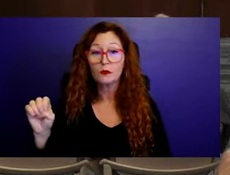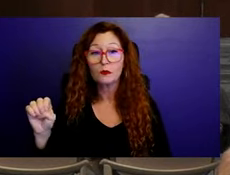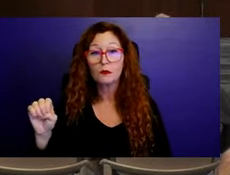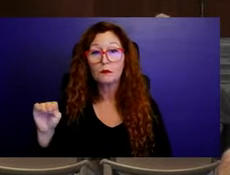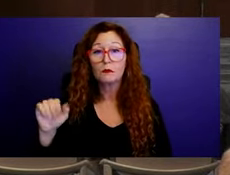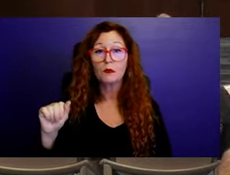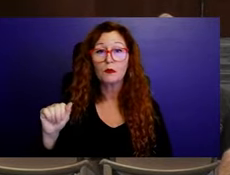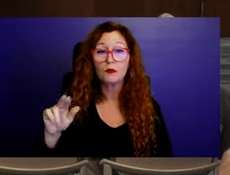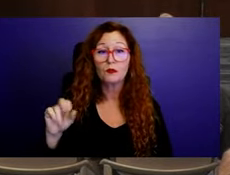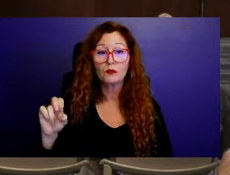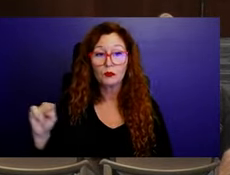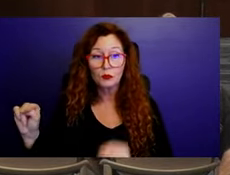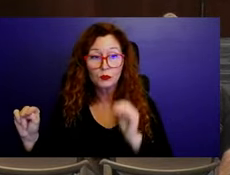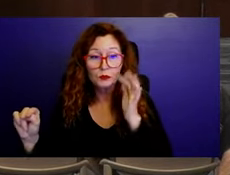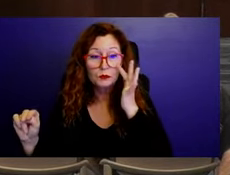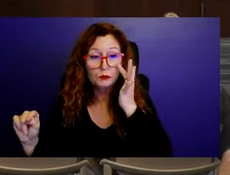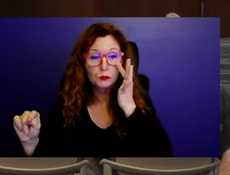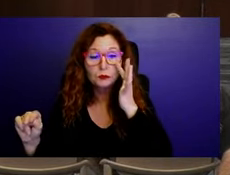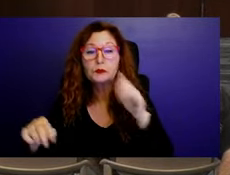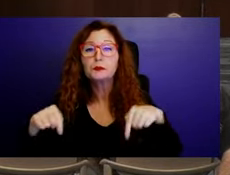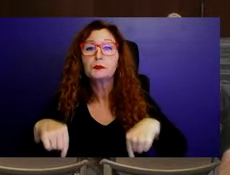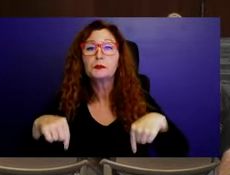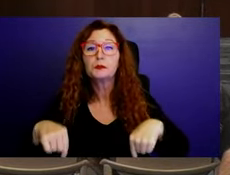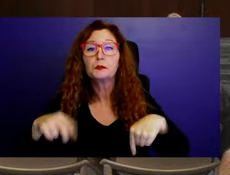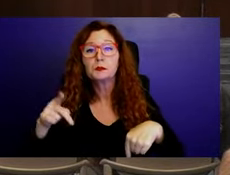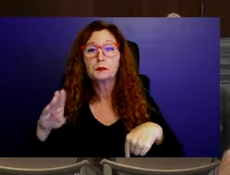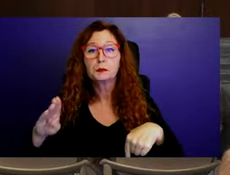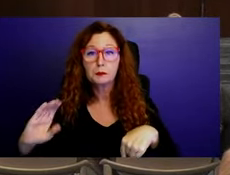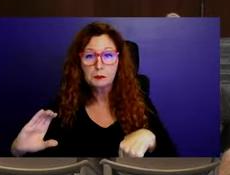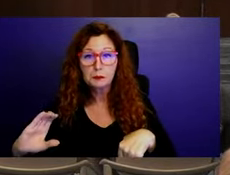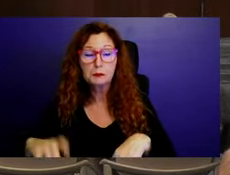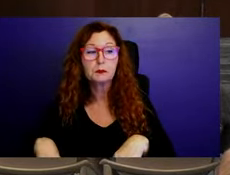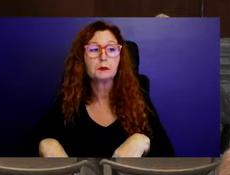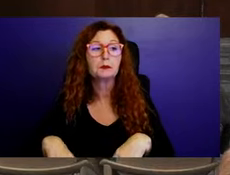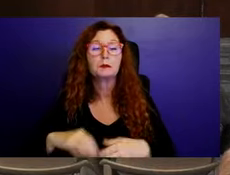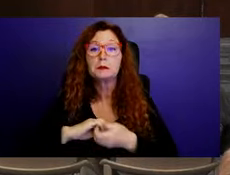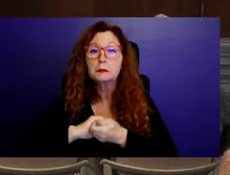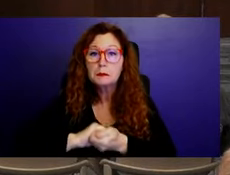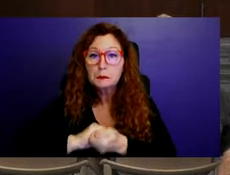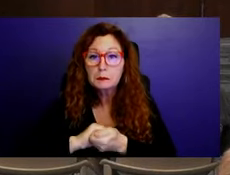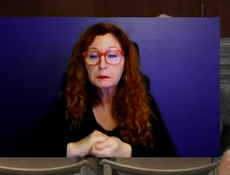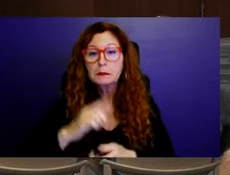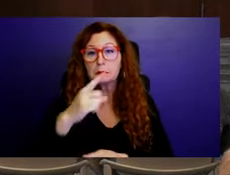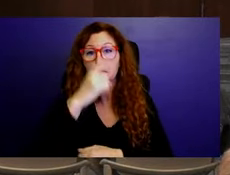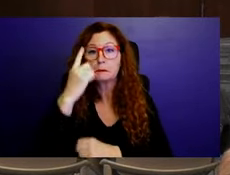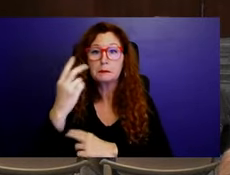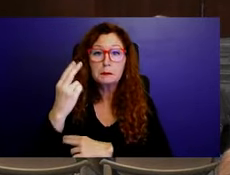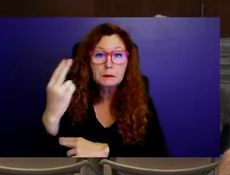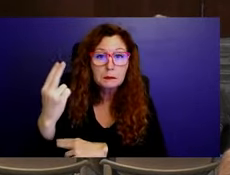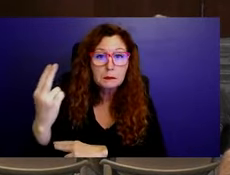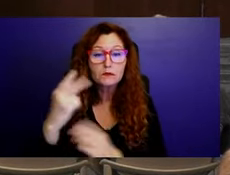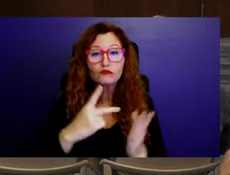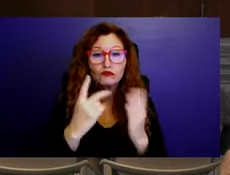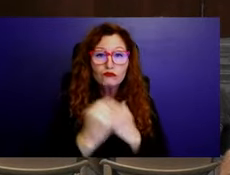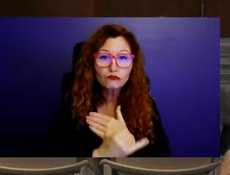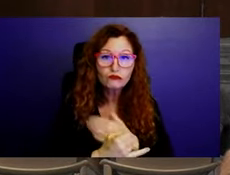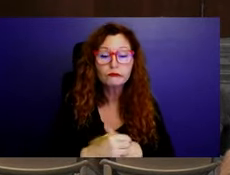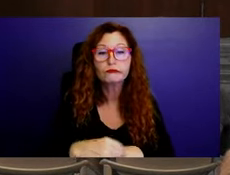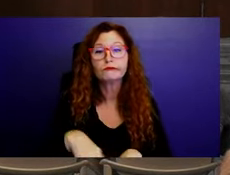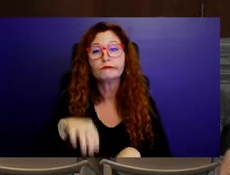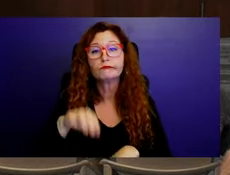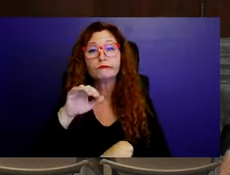Association has partnered with Florida Black Historical Research Project and the African American Research Library and Cultural Center of West Palm Beach